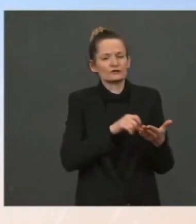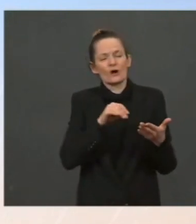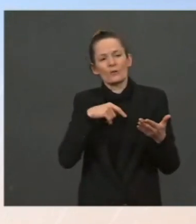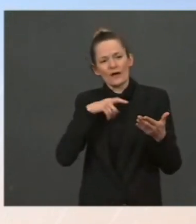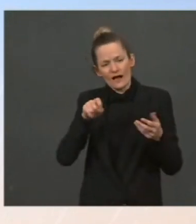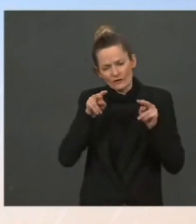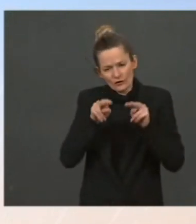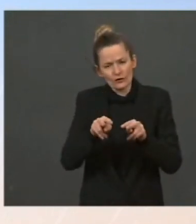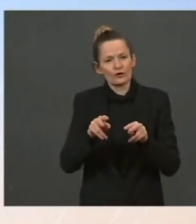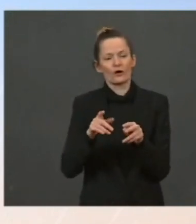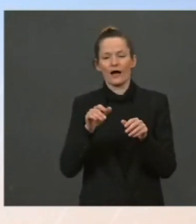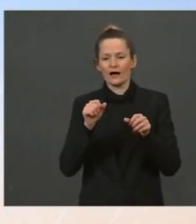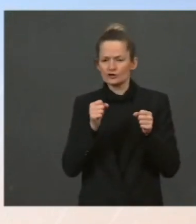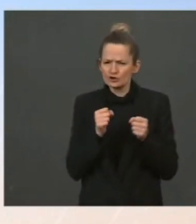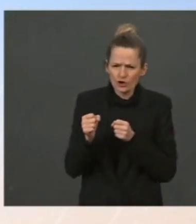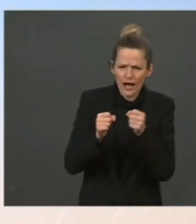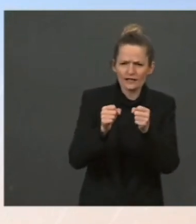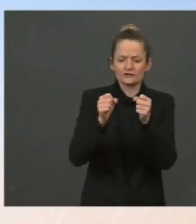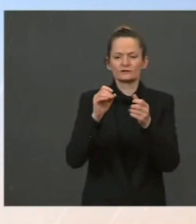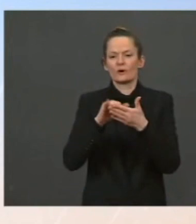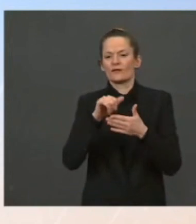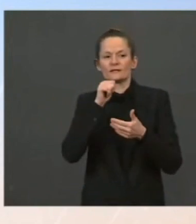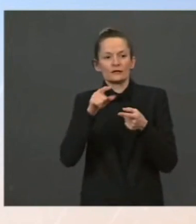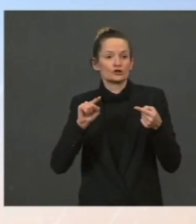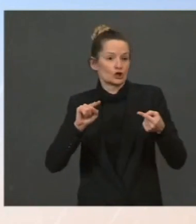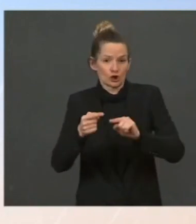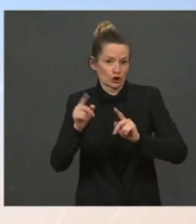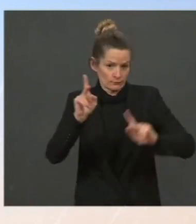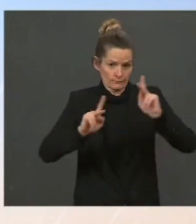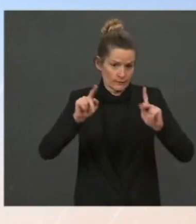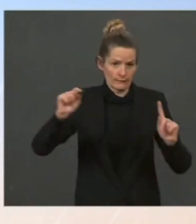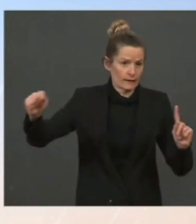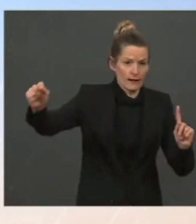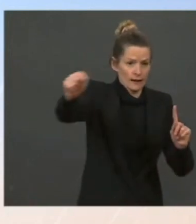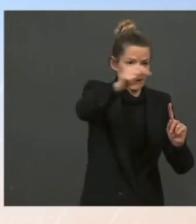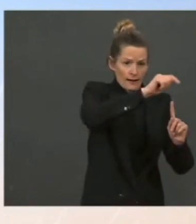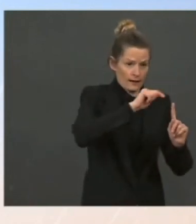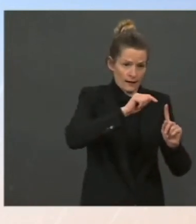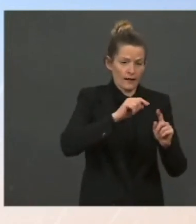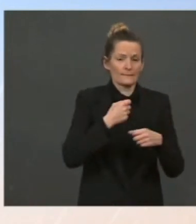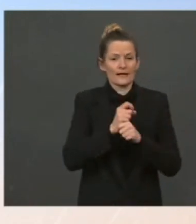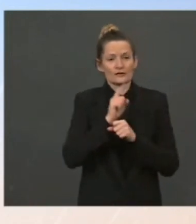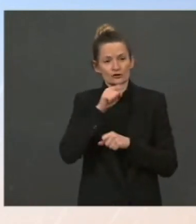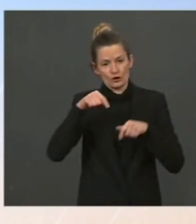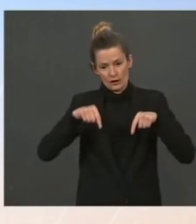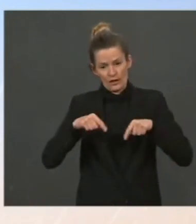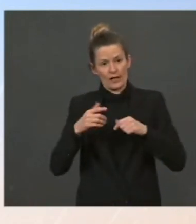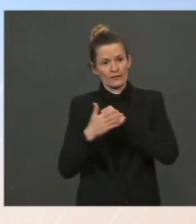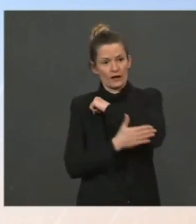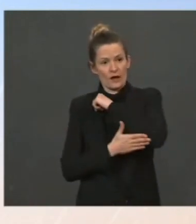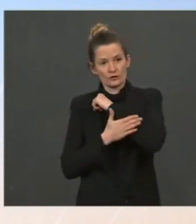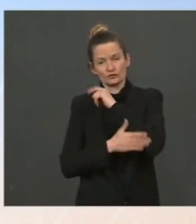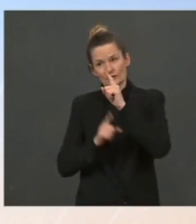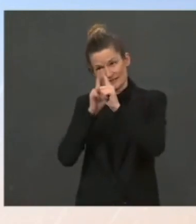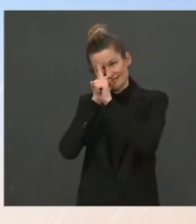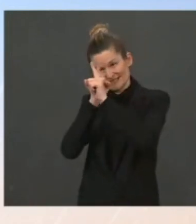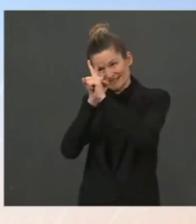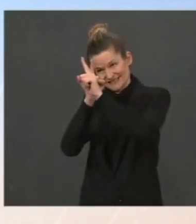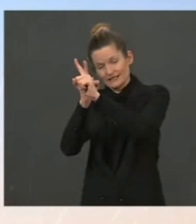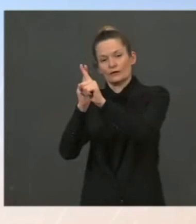And the long-term strategy to make sure that the country doesn't hurt into the future is to build clean. The last one.